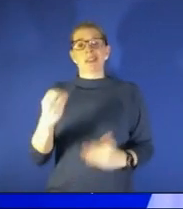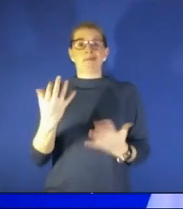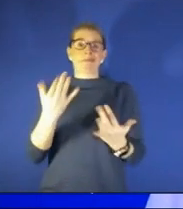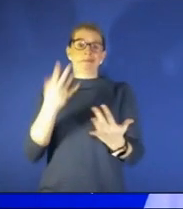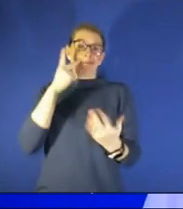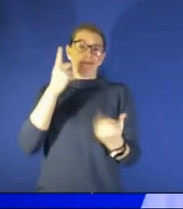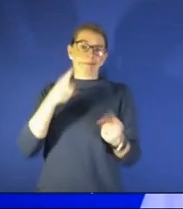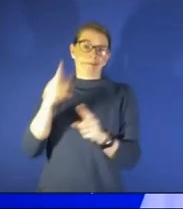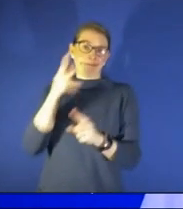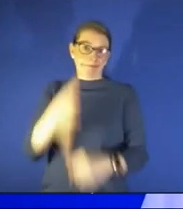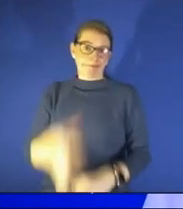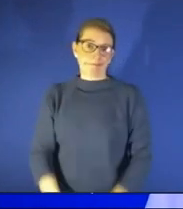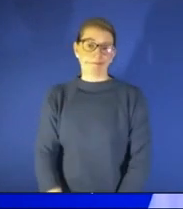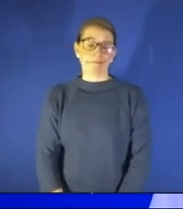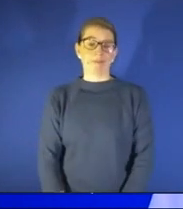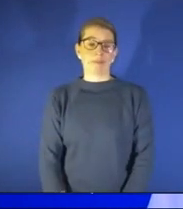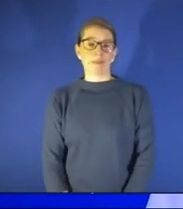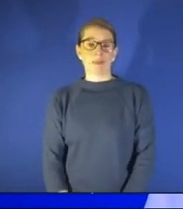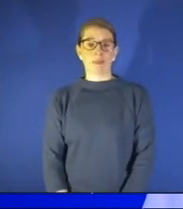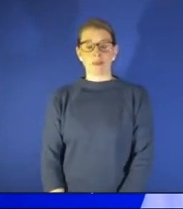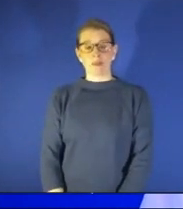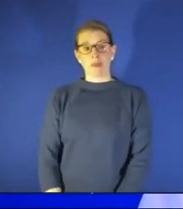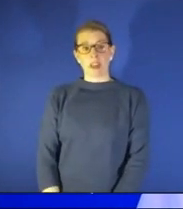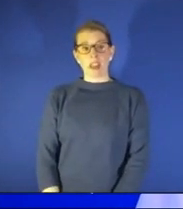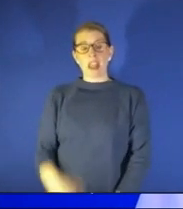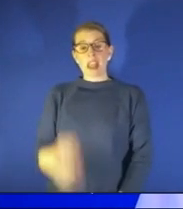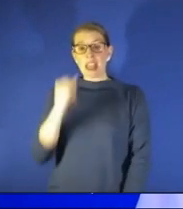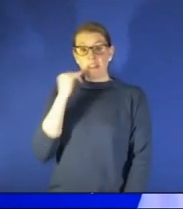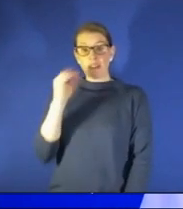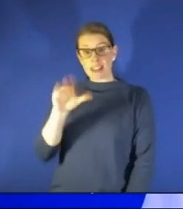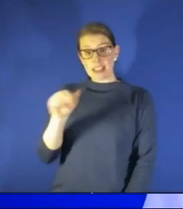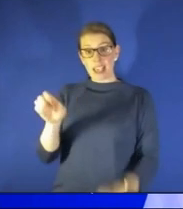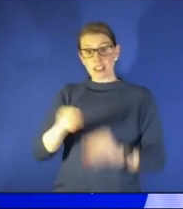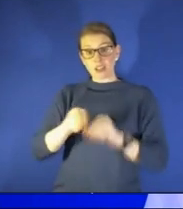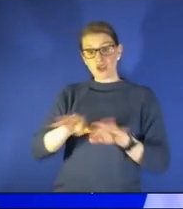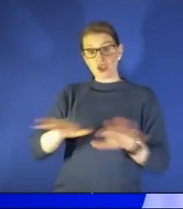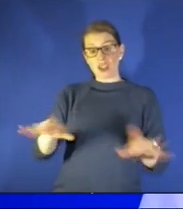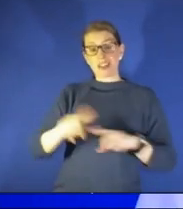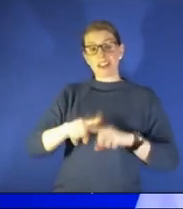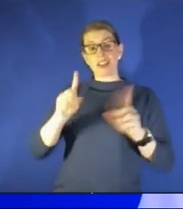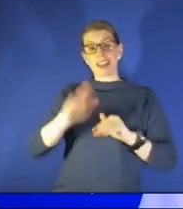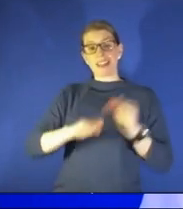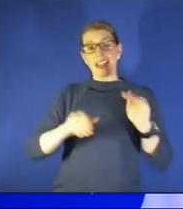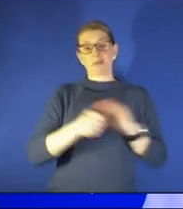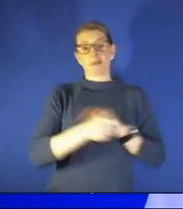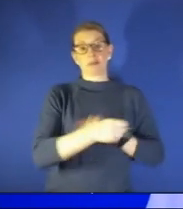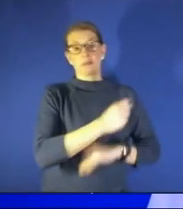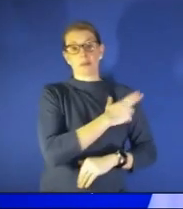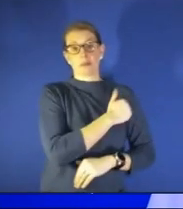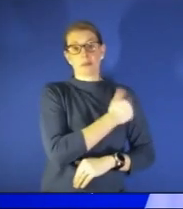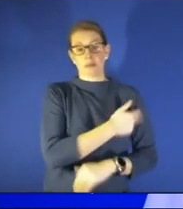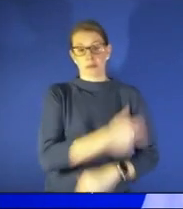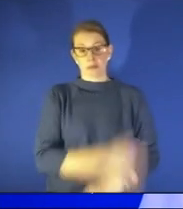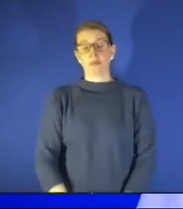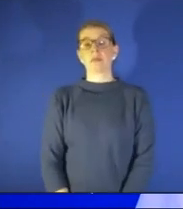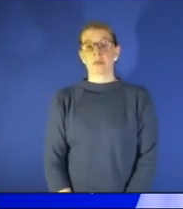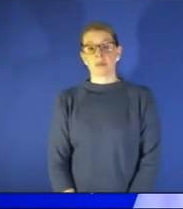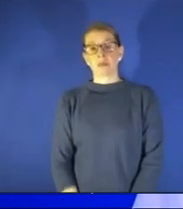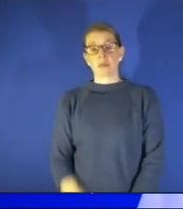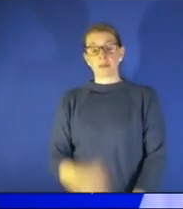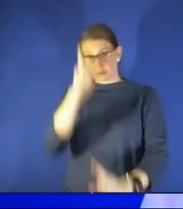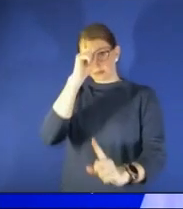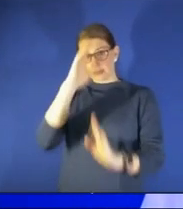if we are talking about surges in cases that's one thing different than surges and hospitalizations again the main goal is to continue to prevent people